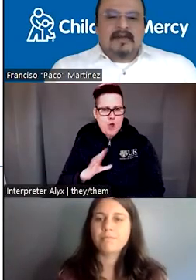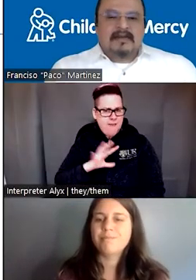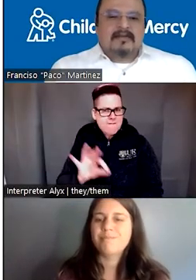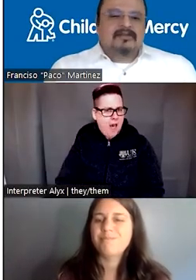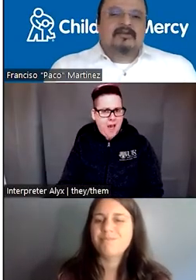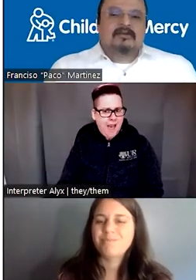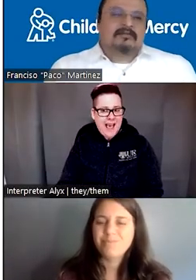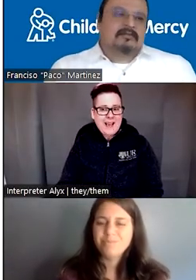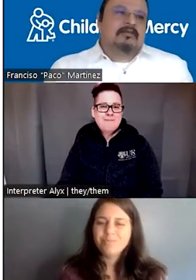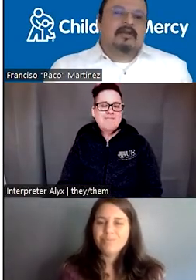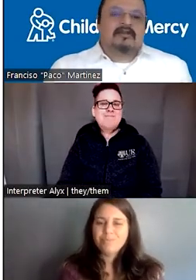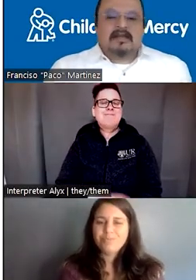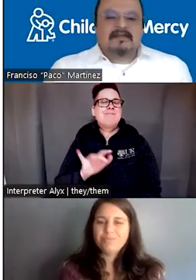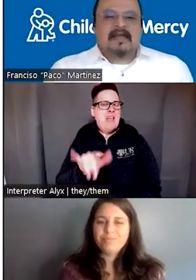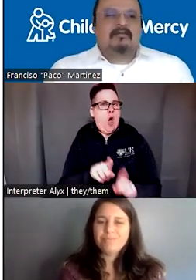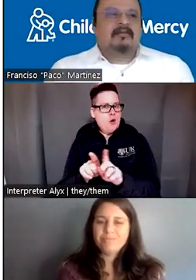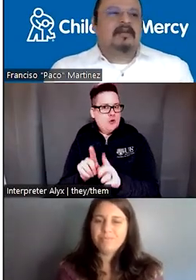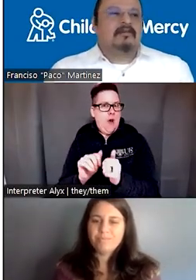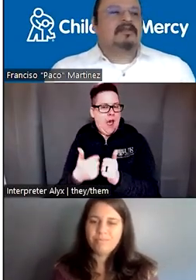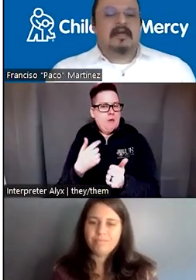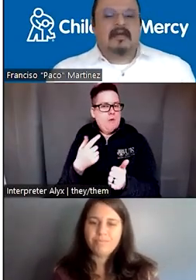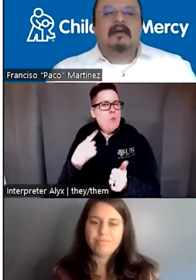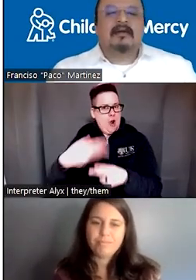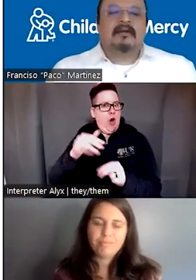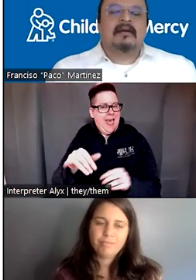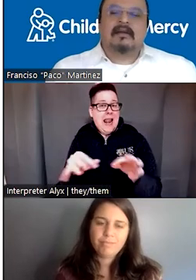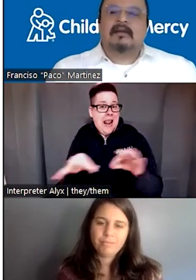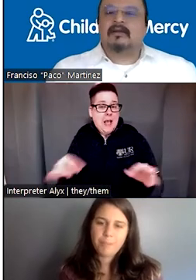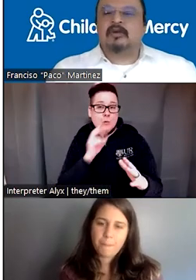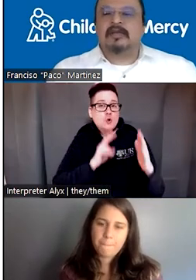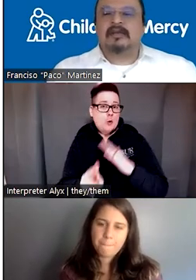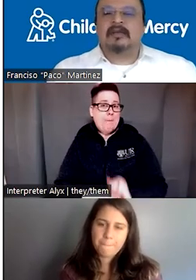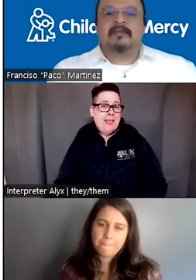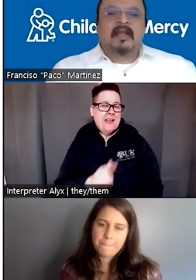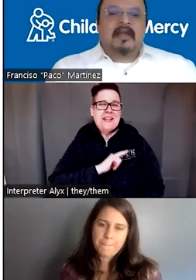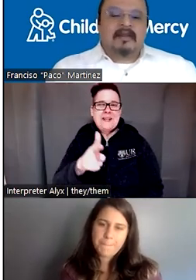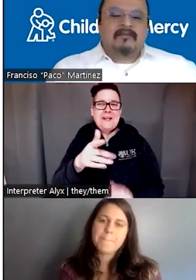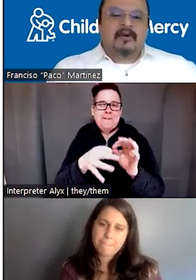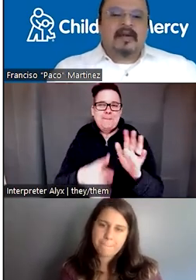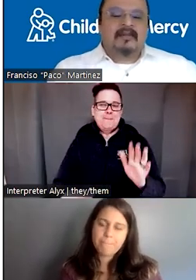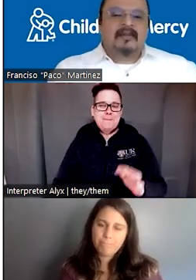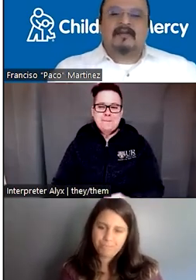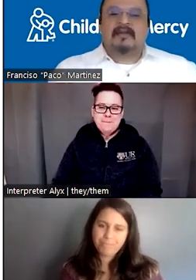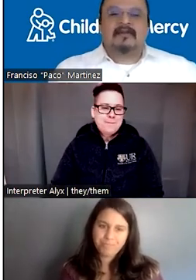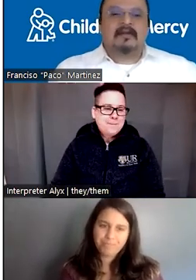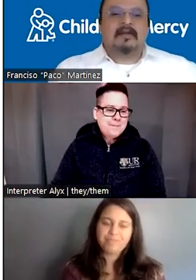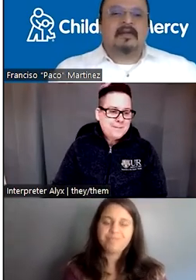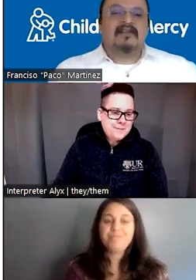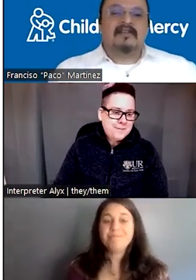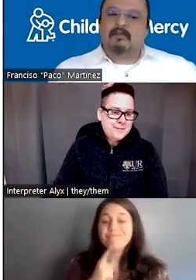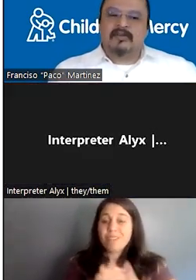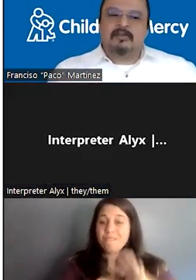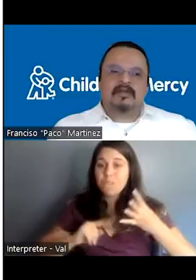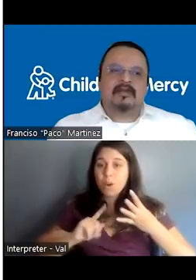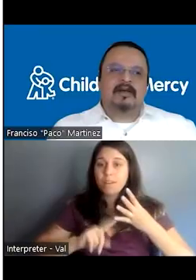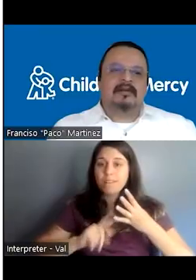So that is also what we understand as language, uh, humility. And the fourth practice is, uh, and